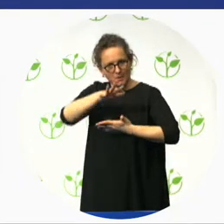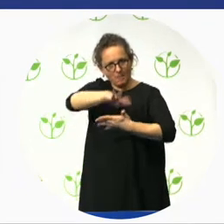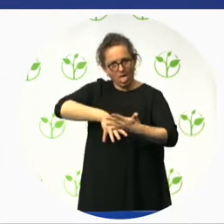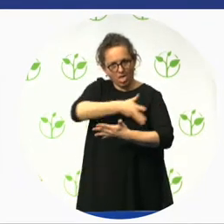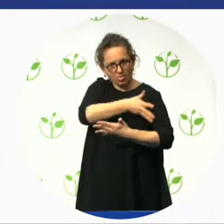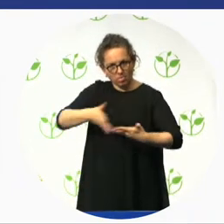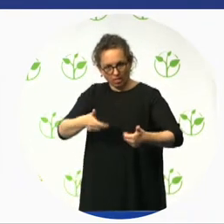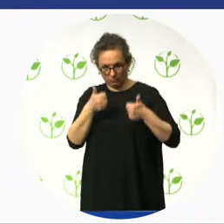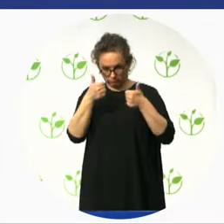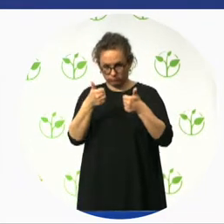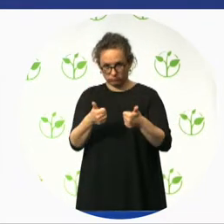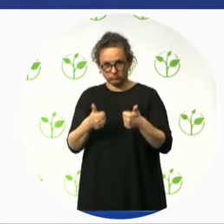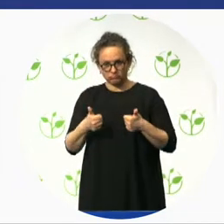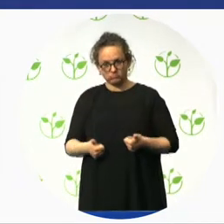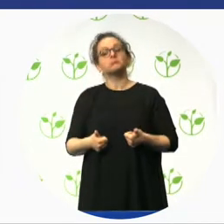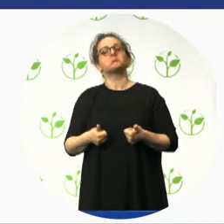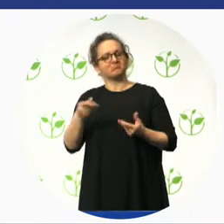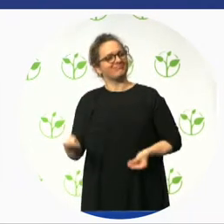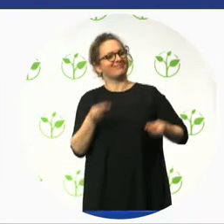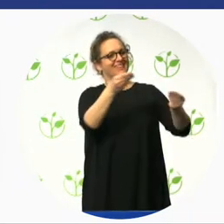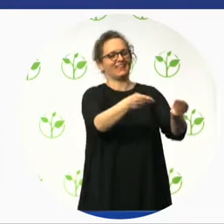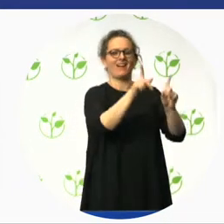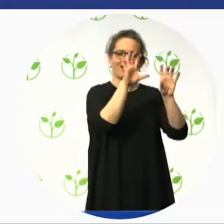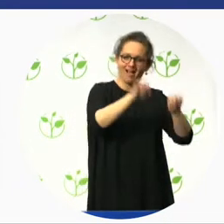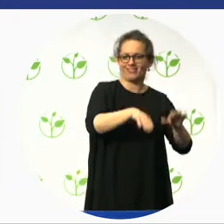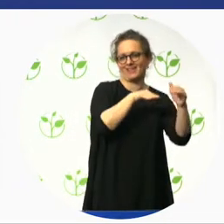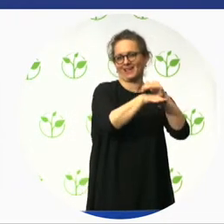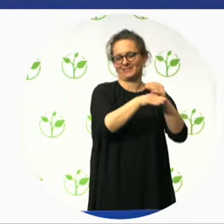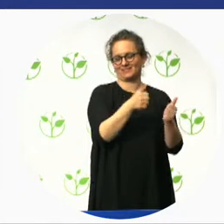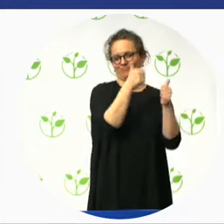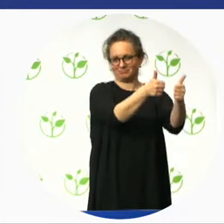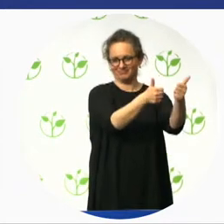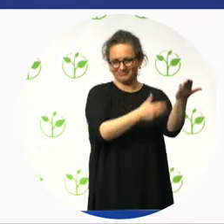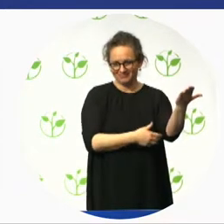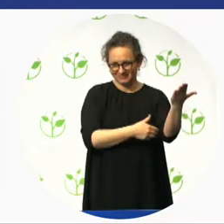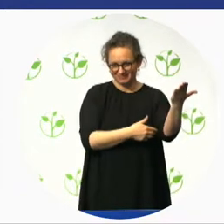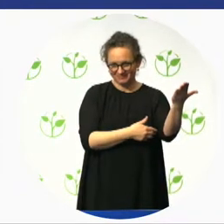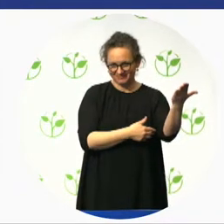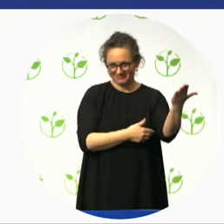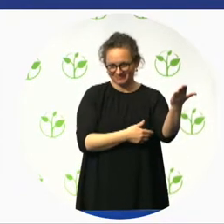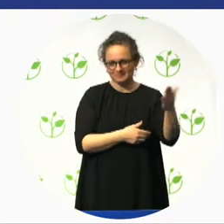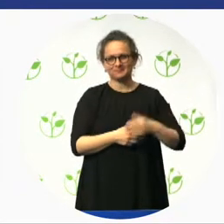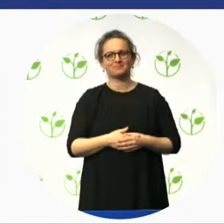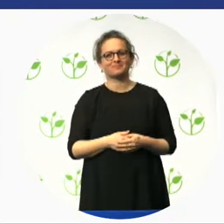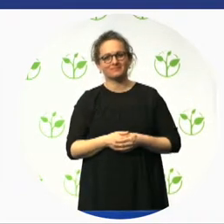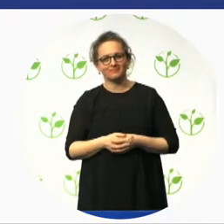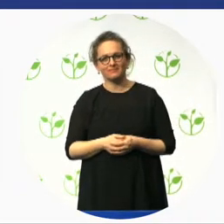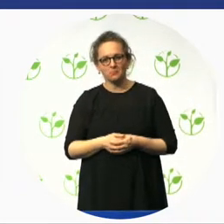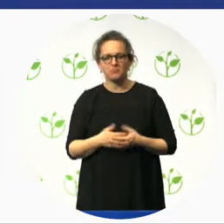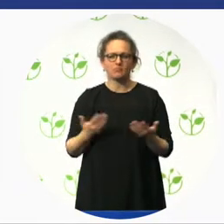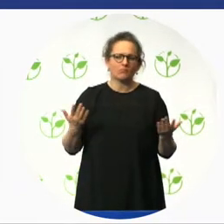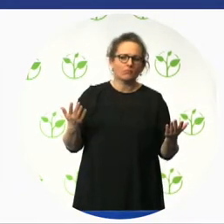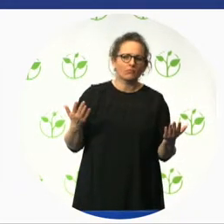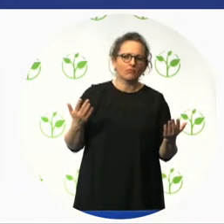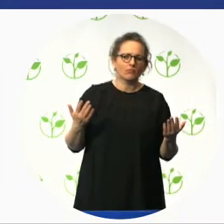really to put the thinking of barrier-free design, universal design, back into the hands of designers. Why create